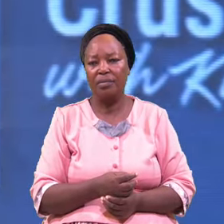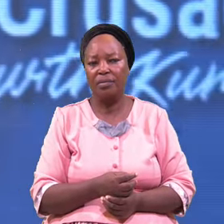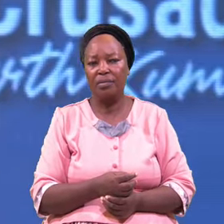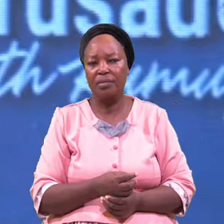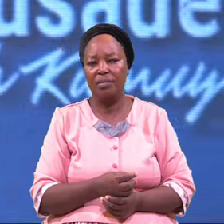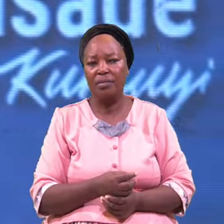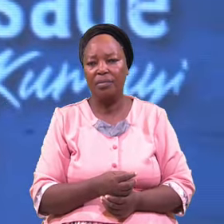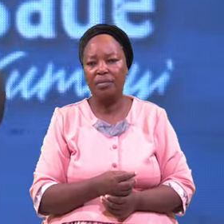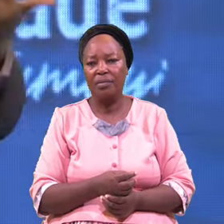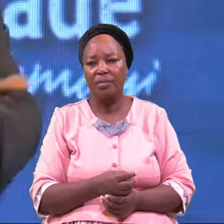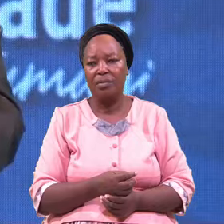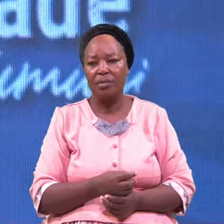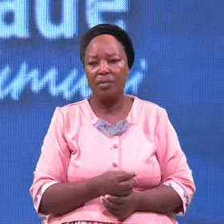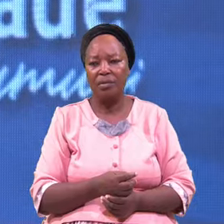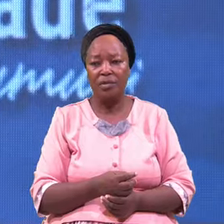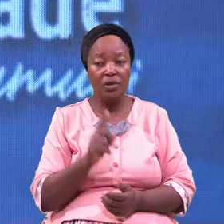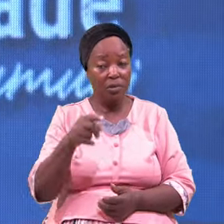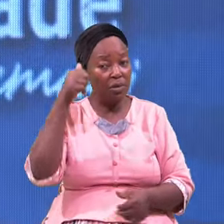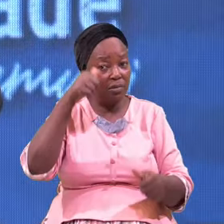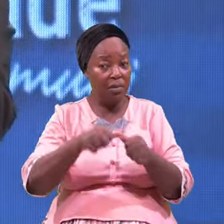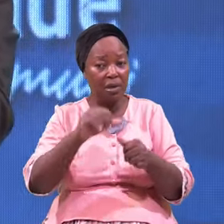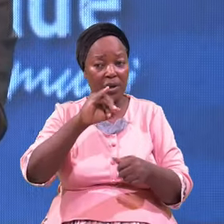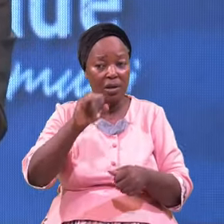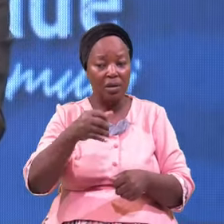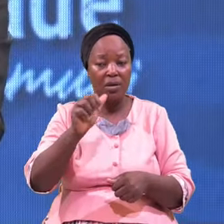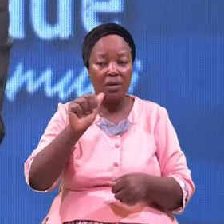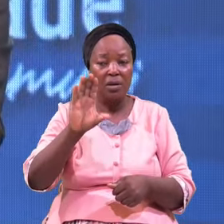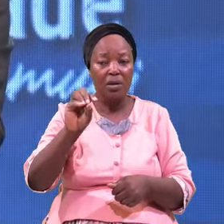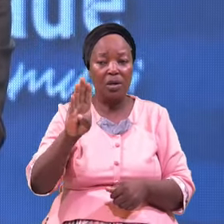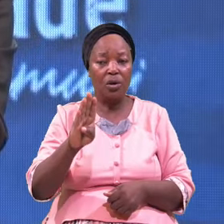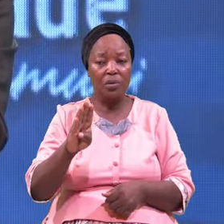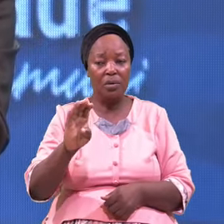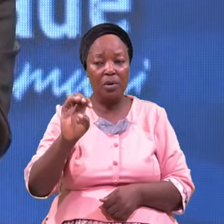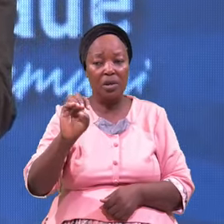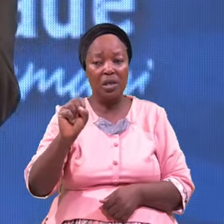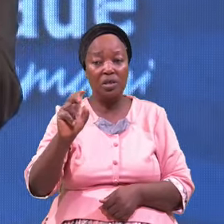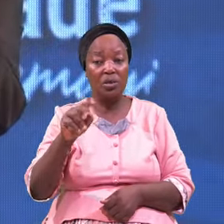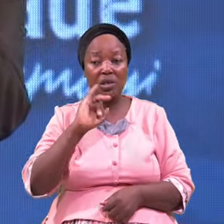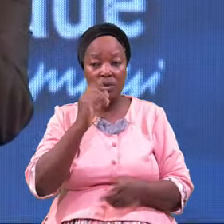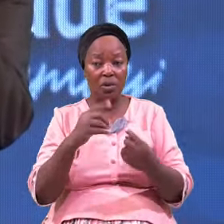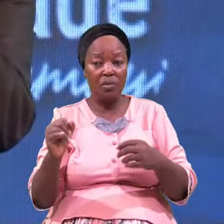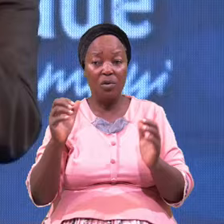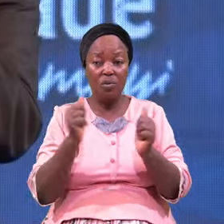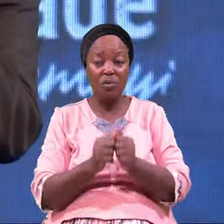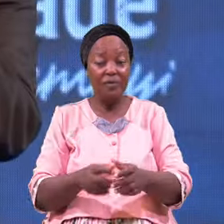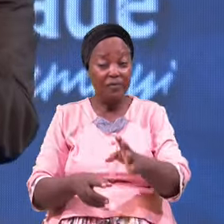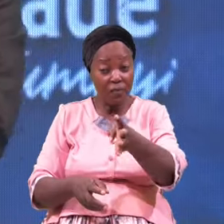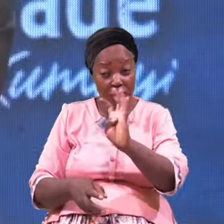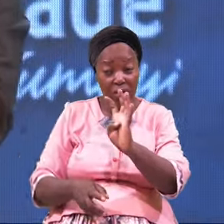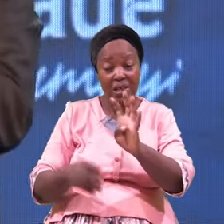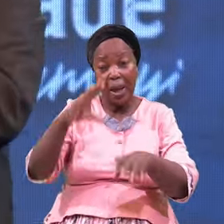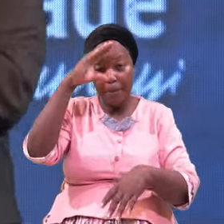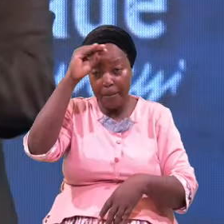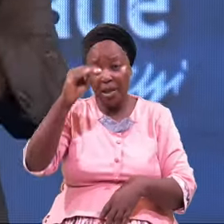You Remember Jacob Esau Is Coming With 400 Men